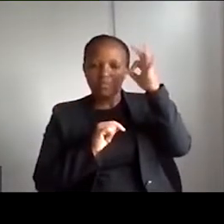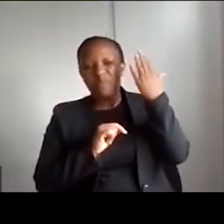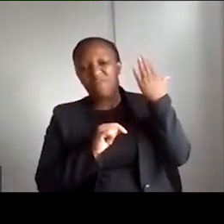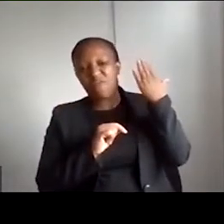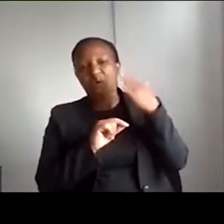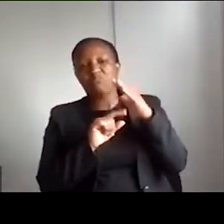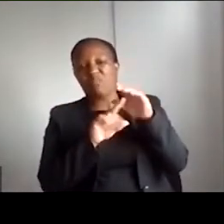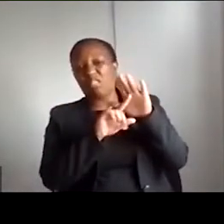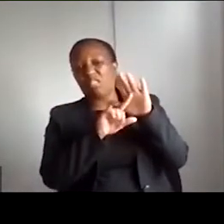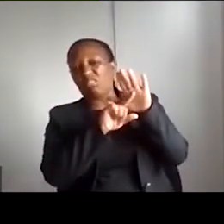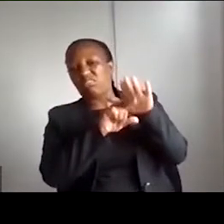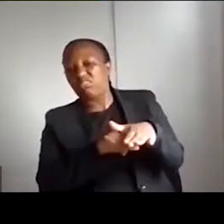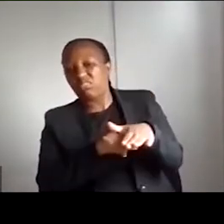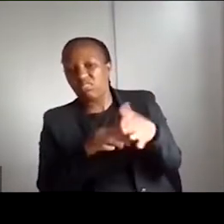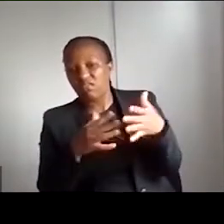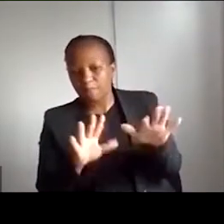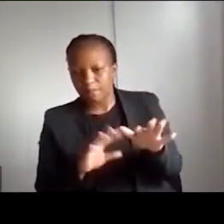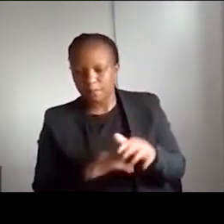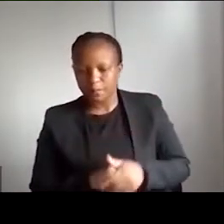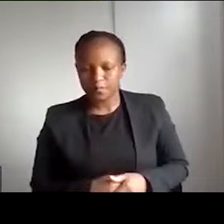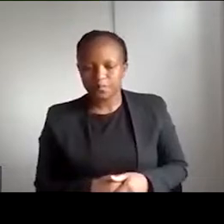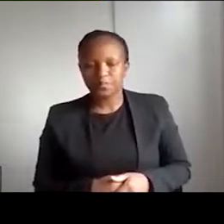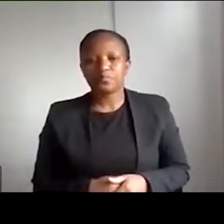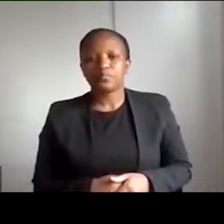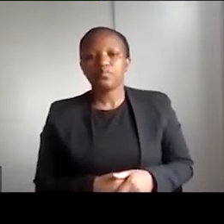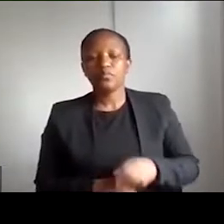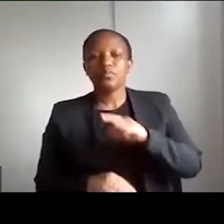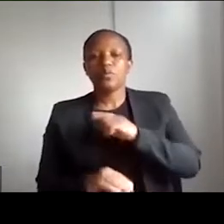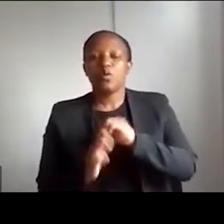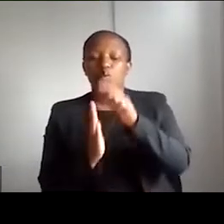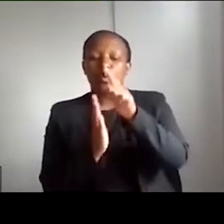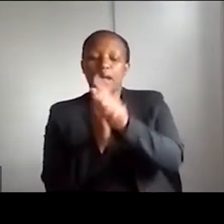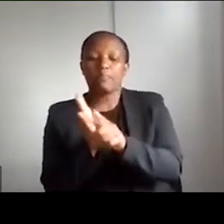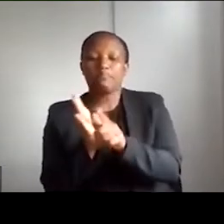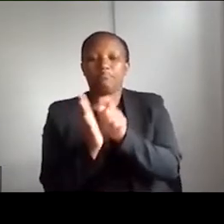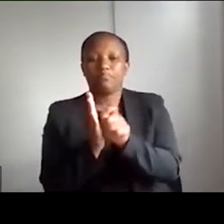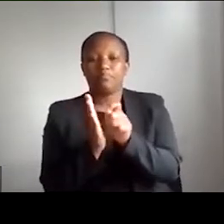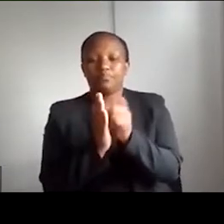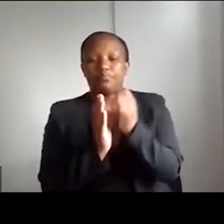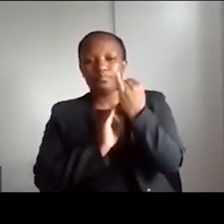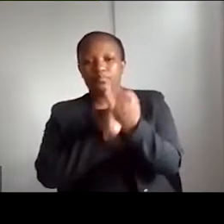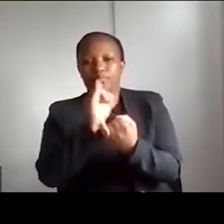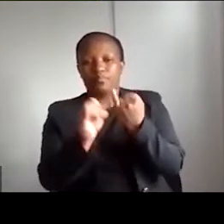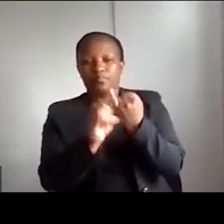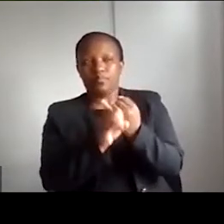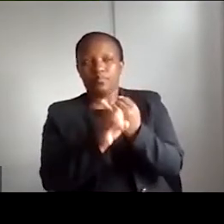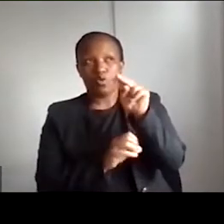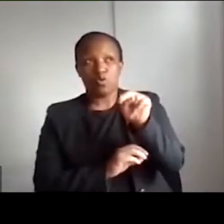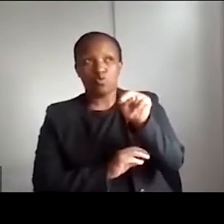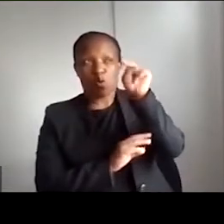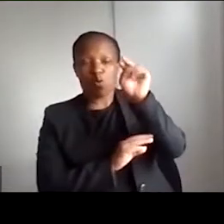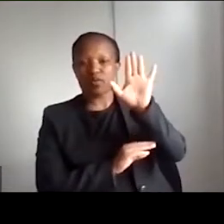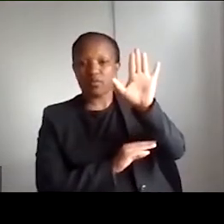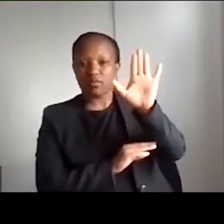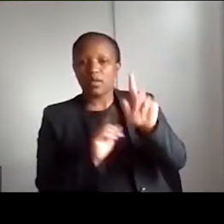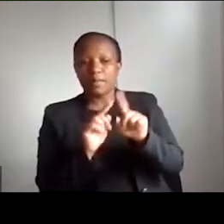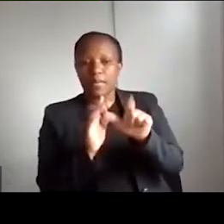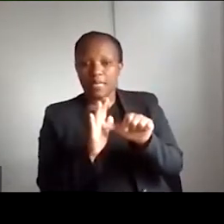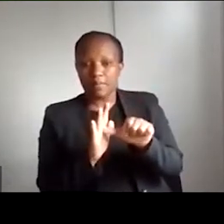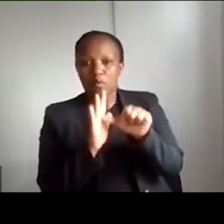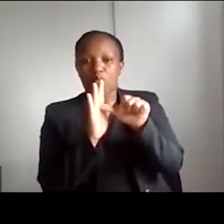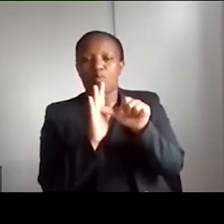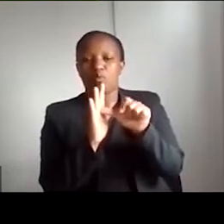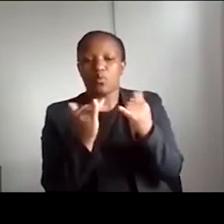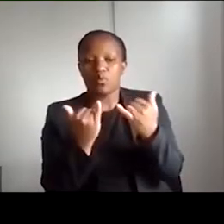of these works evoke experimental trends of literature in the global north, but I think it is important to point out that in the